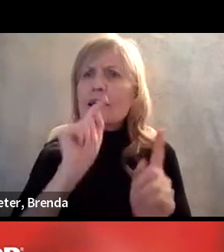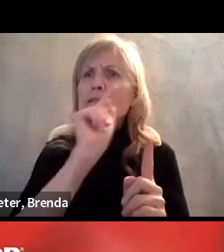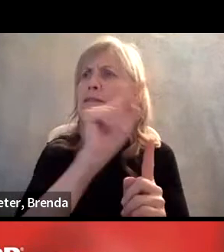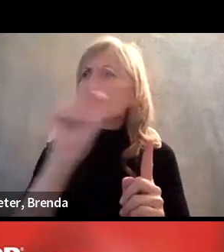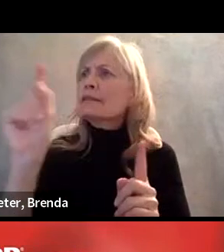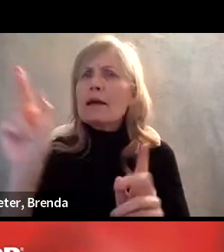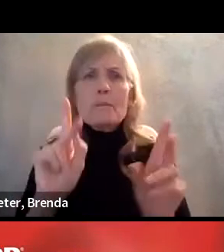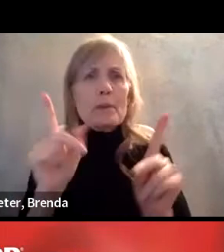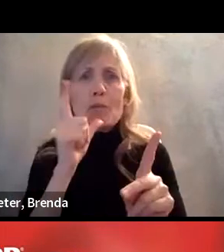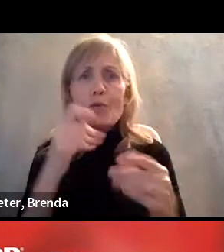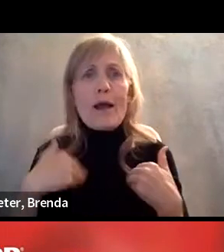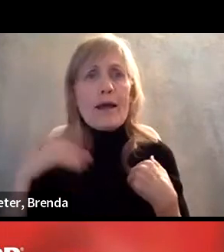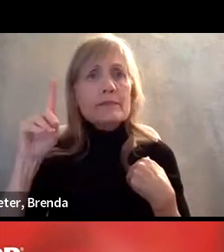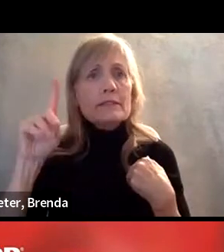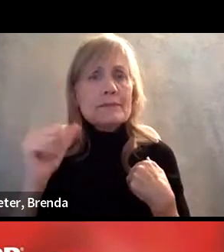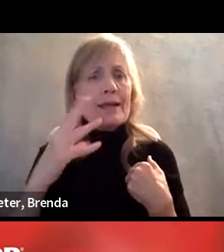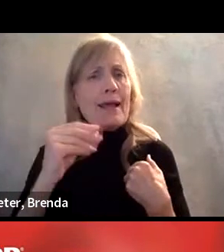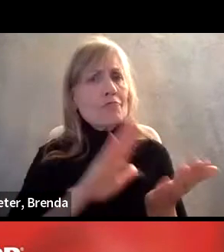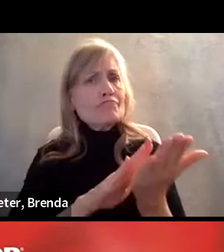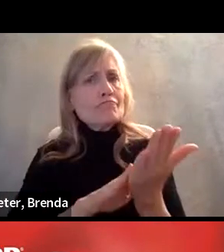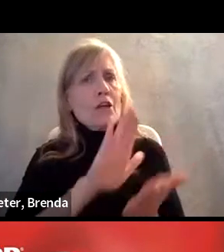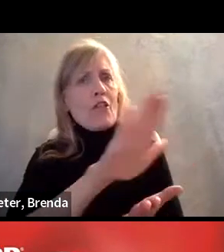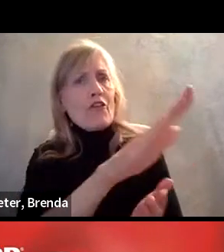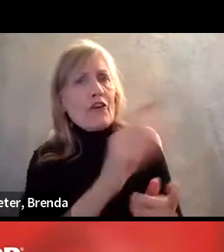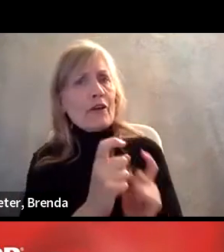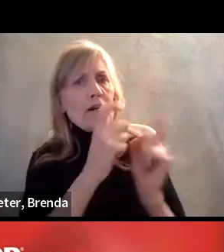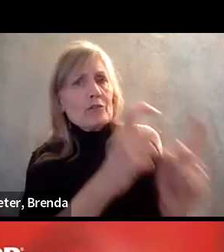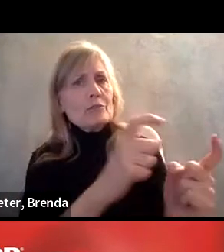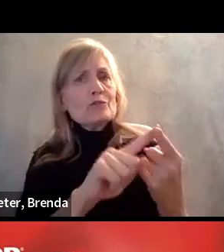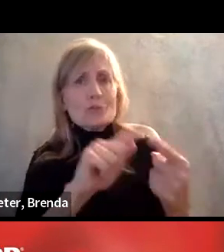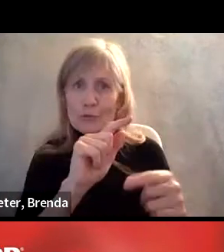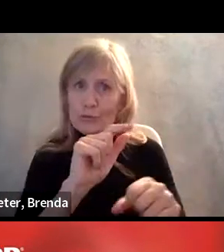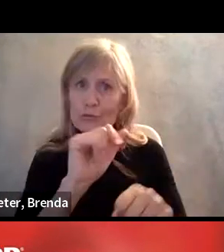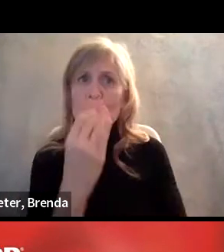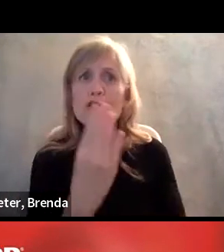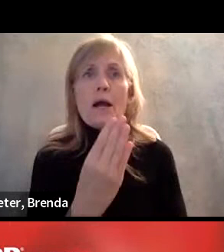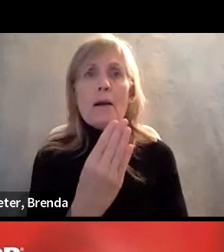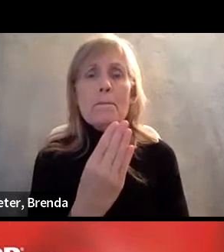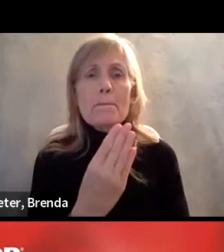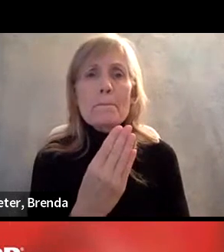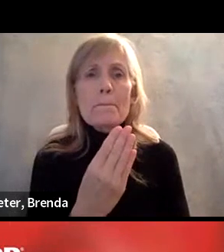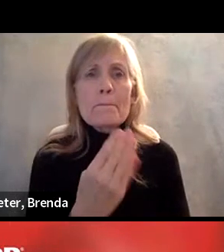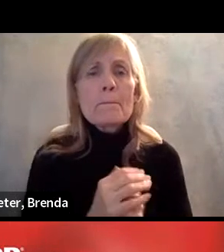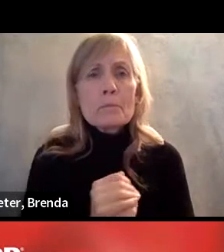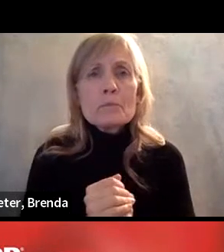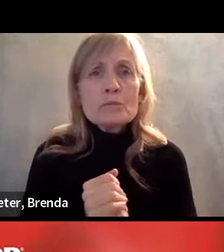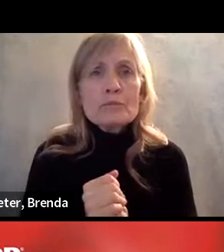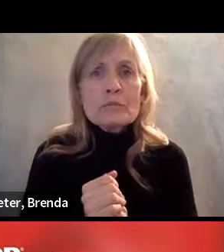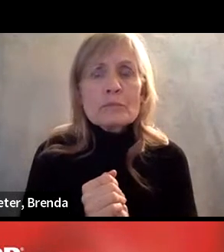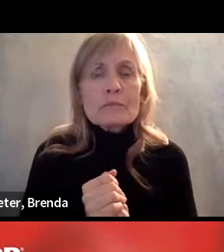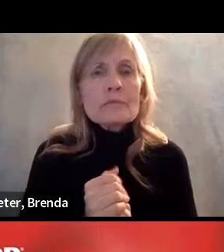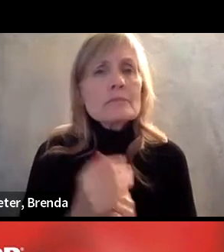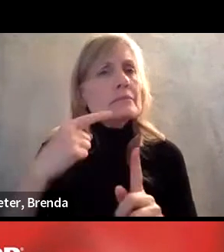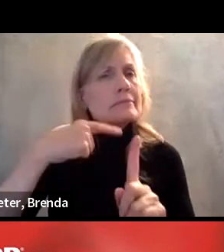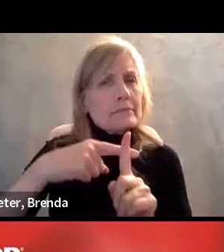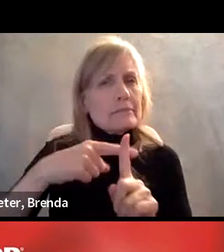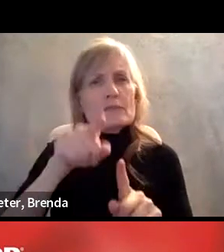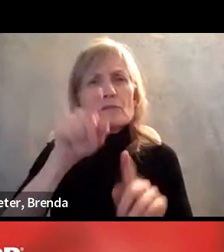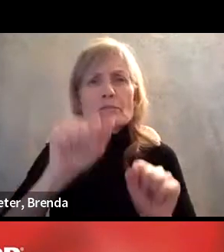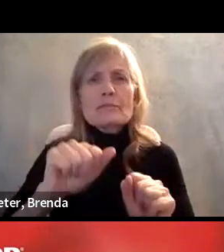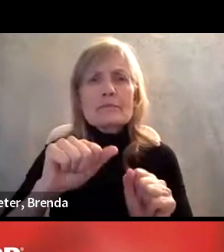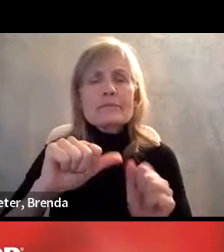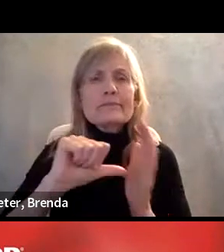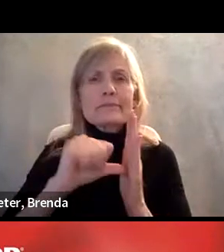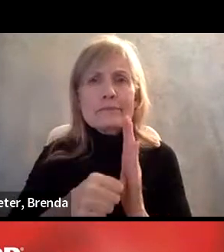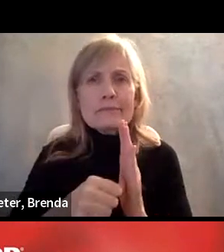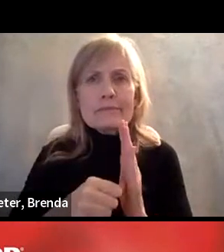and what amazing contributions they make to your workforce and, and, and, highlighting your C-suite